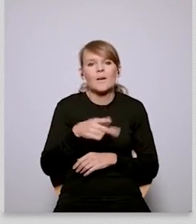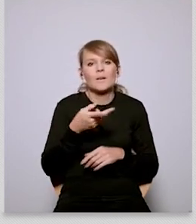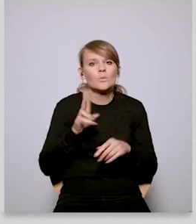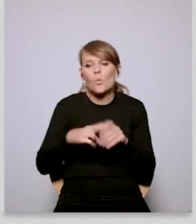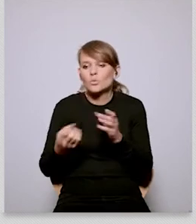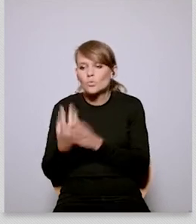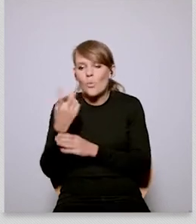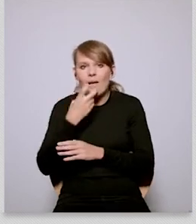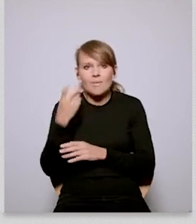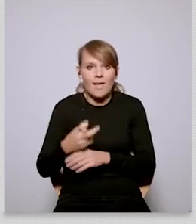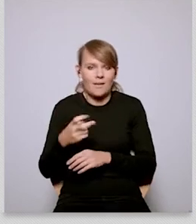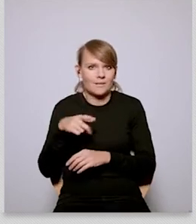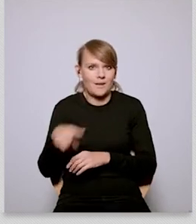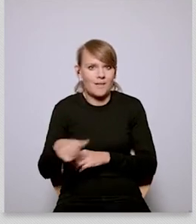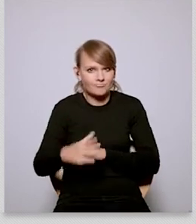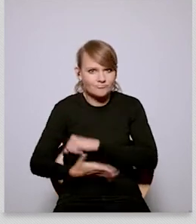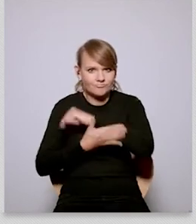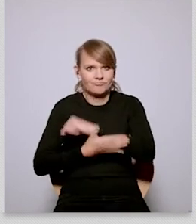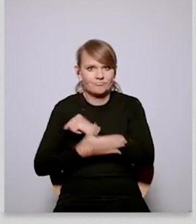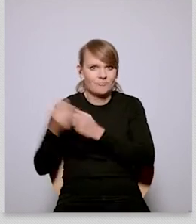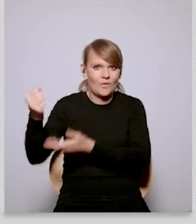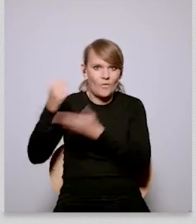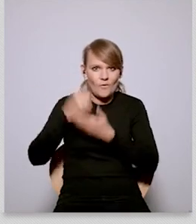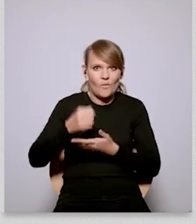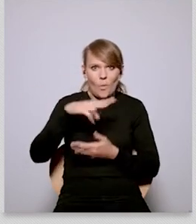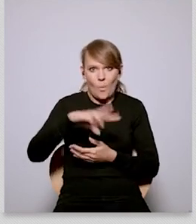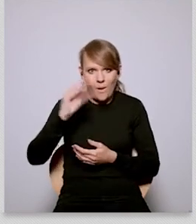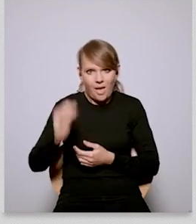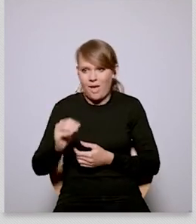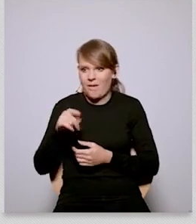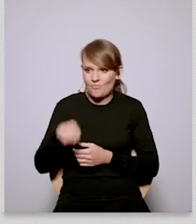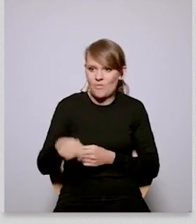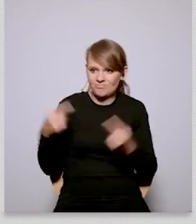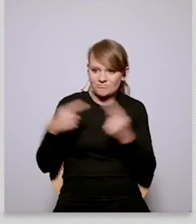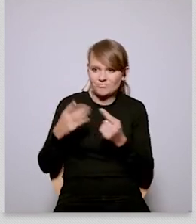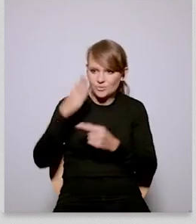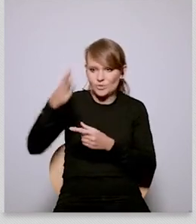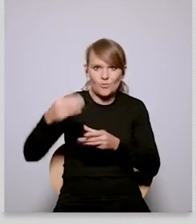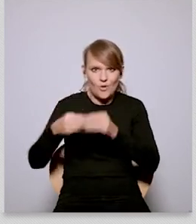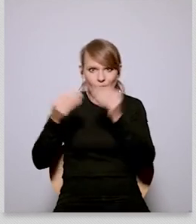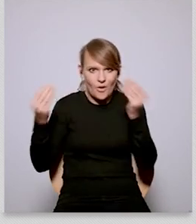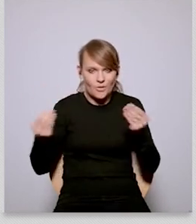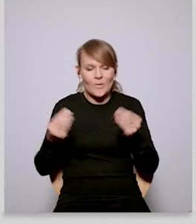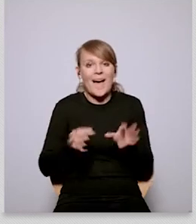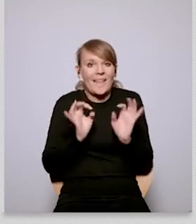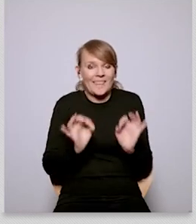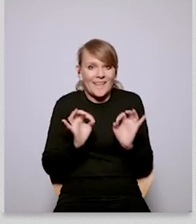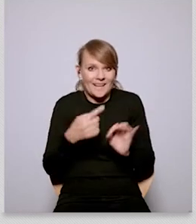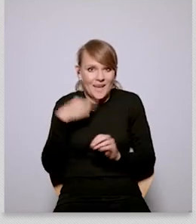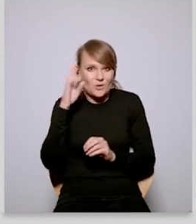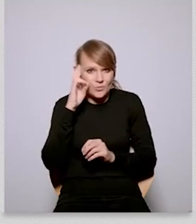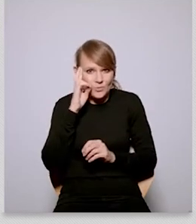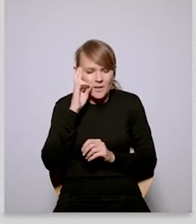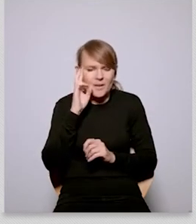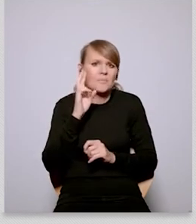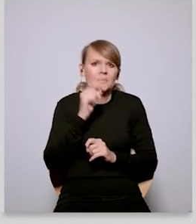the future division of powers we mentioned the taxonomy in the future so uh what will be a central decision which energy